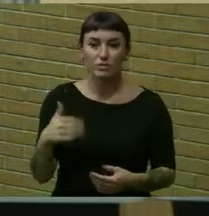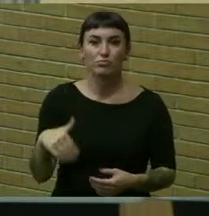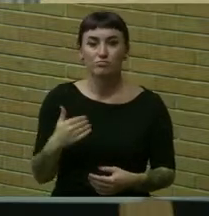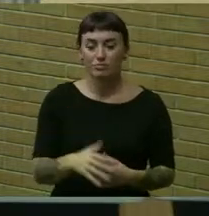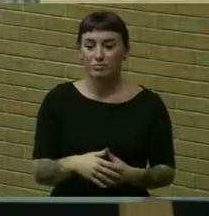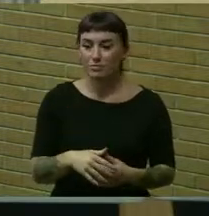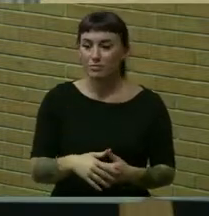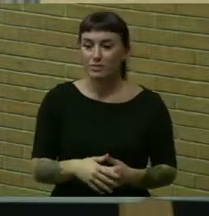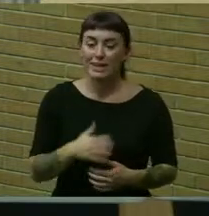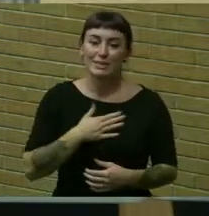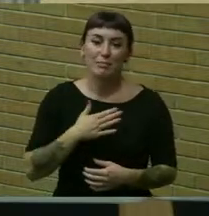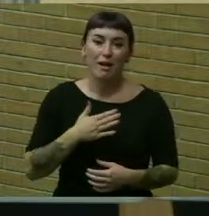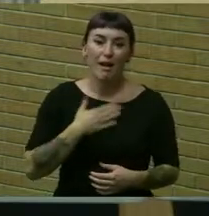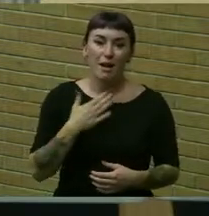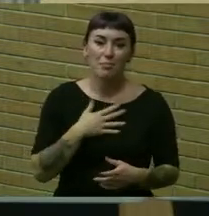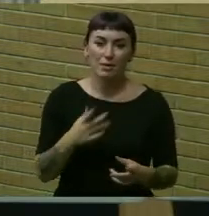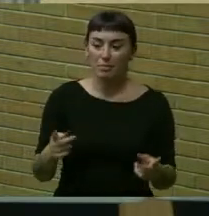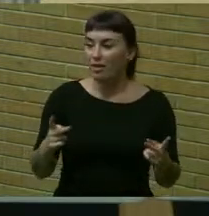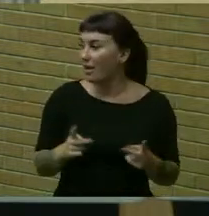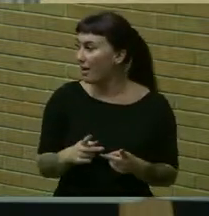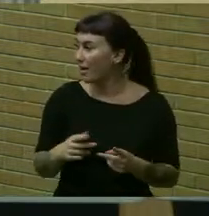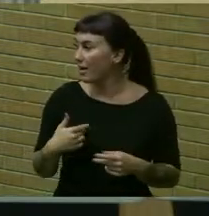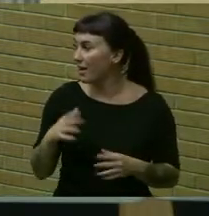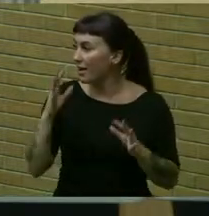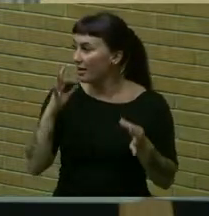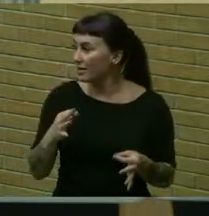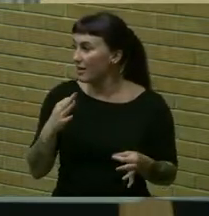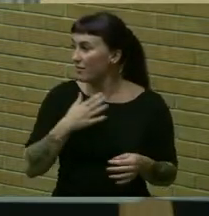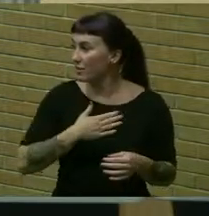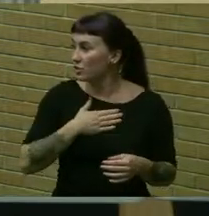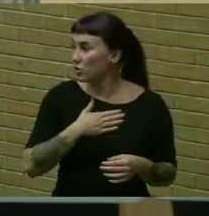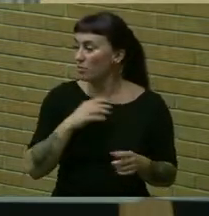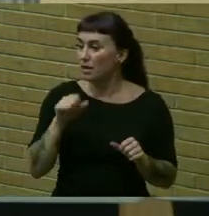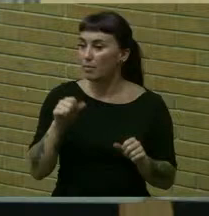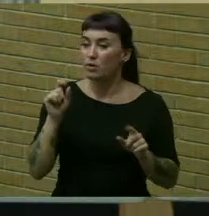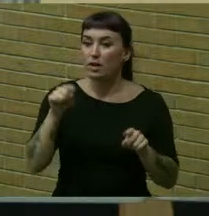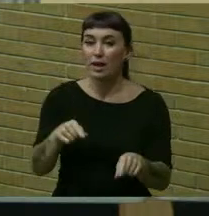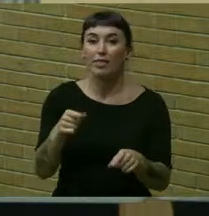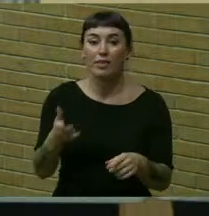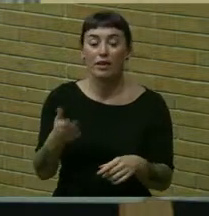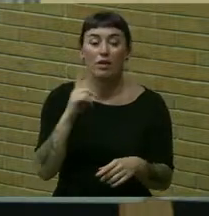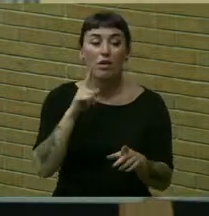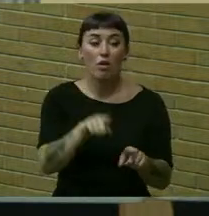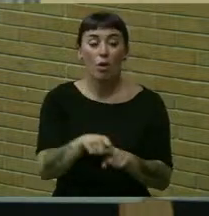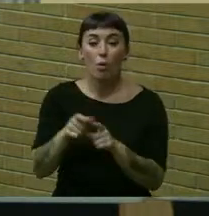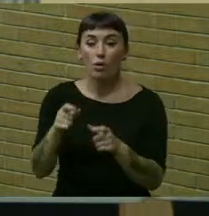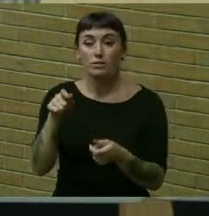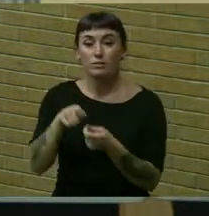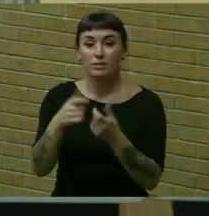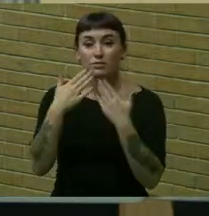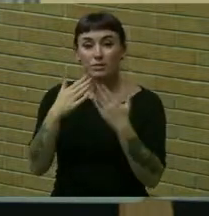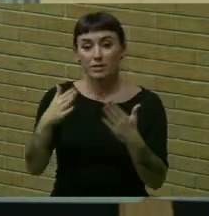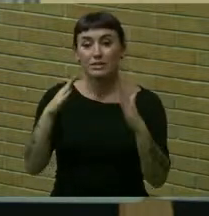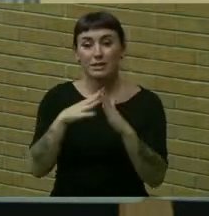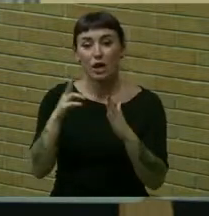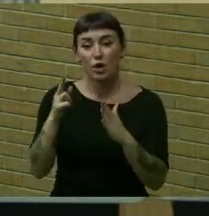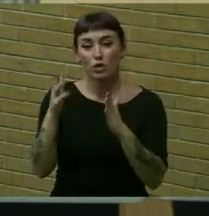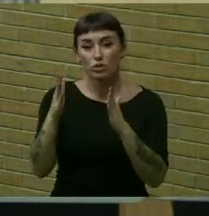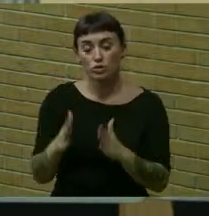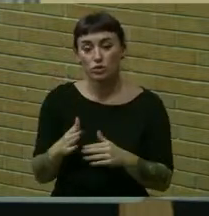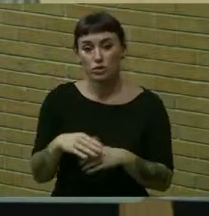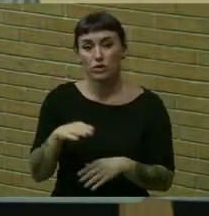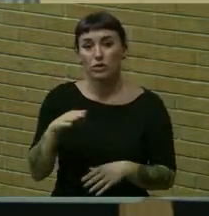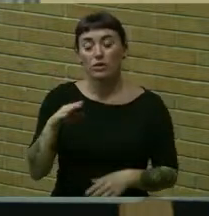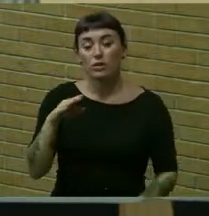since it is my happy place i certainly enjoyed being able to get there i also want to specifically thank town historian mary